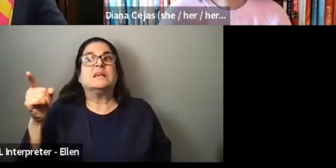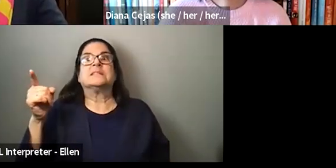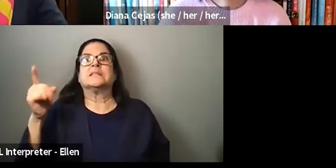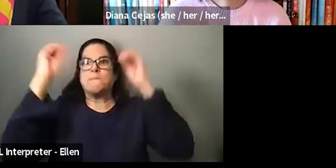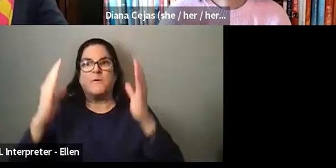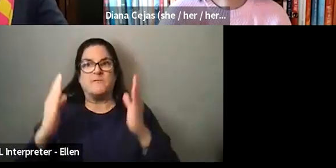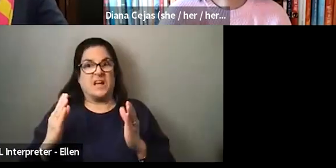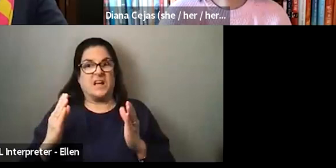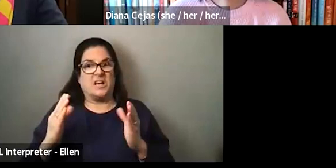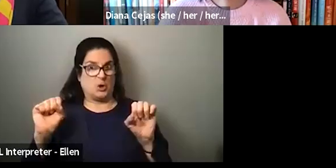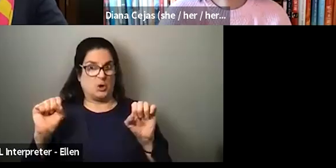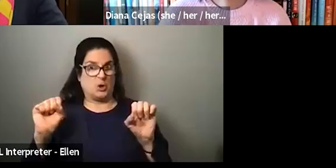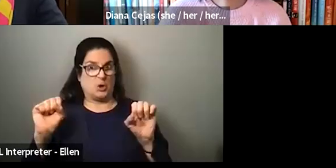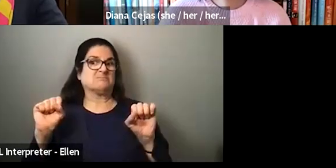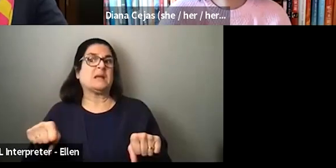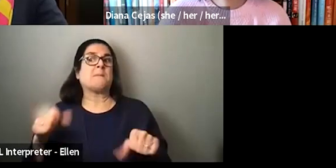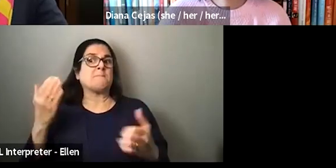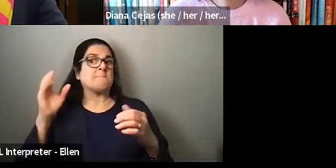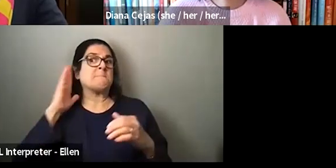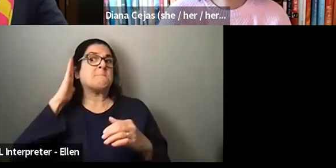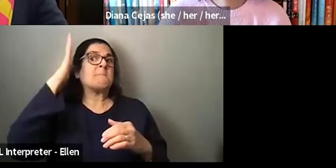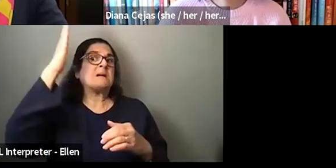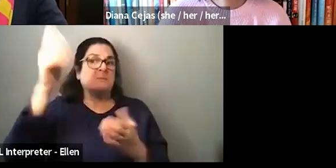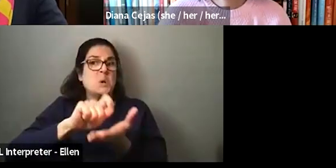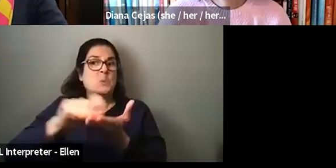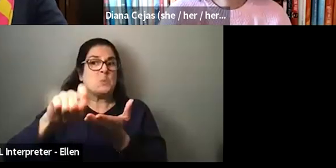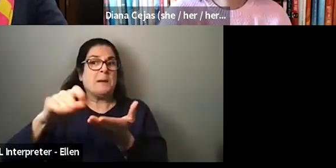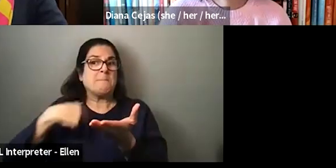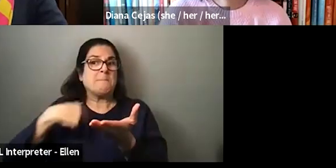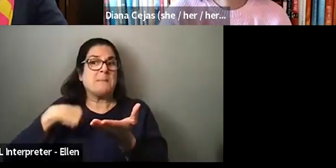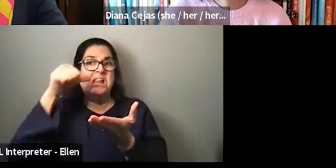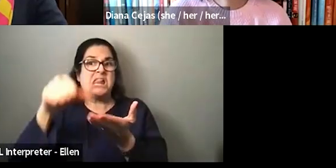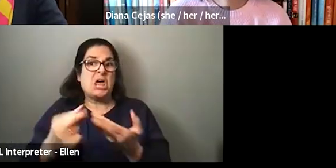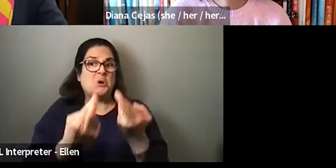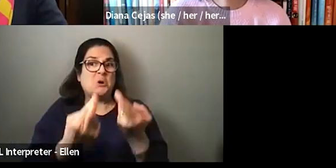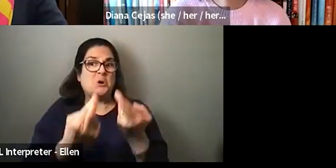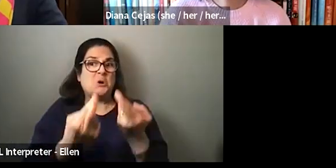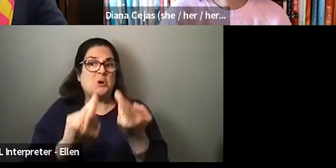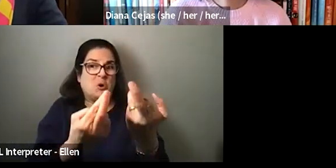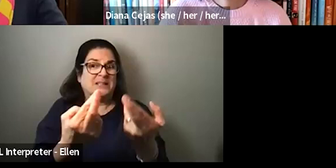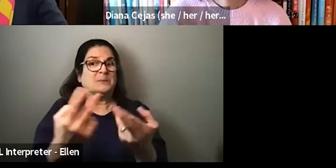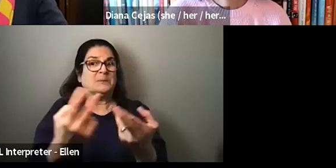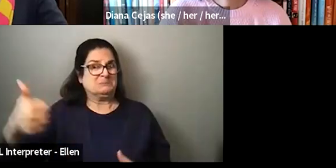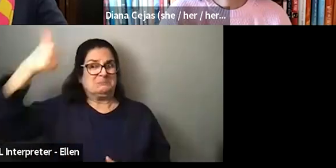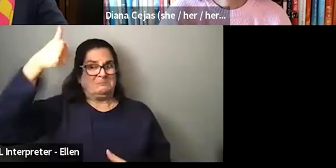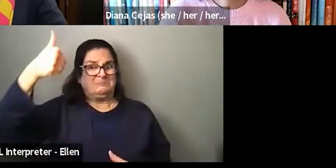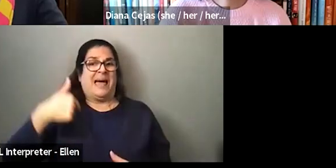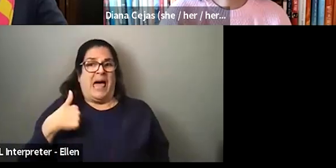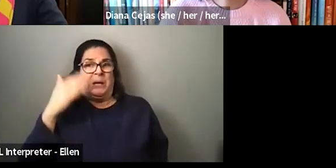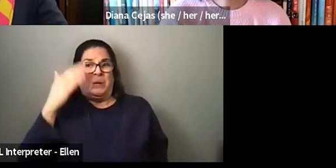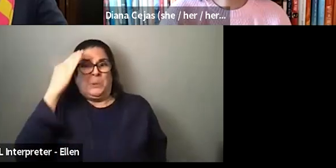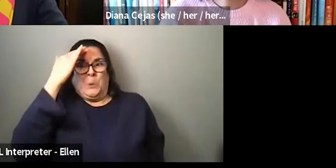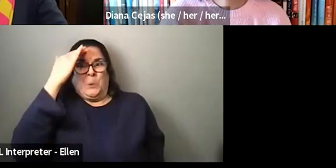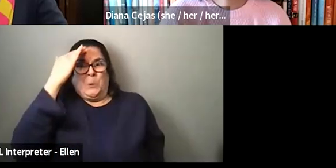name in that department. Um, and so I knew that whatever answer came out of my mouth, I needed to be the right one. And I had no idea what the right answer